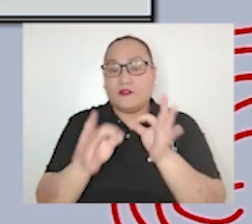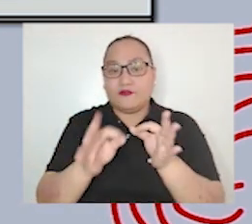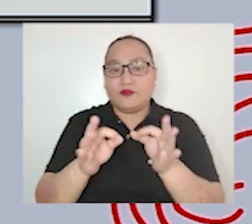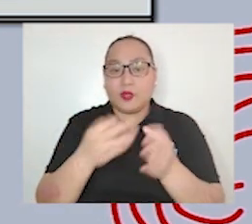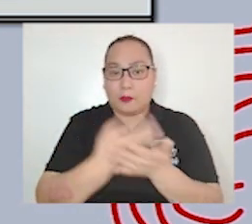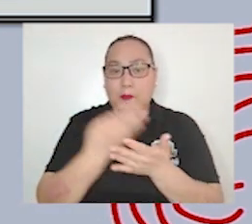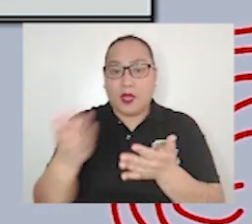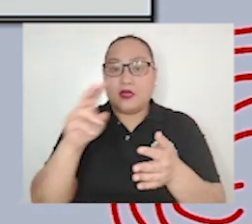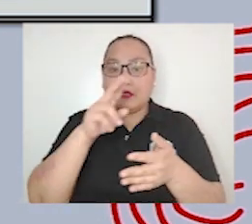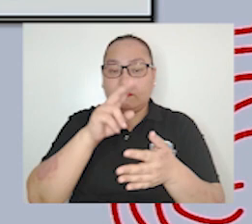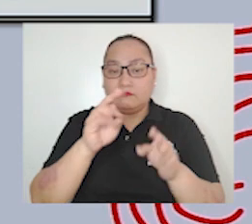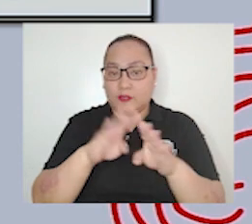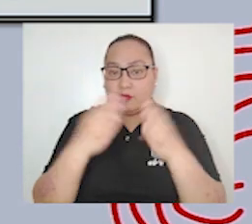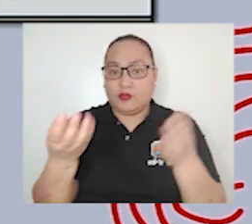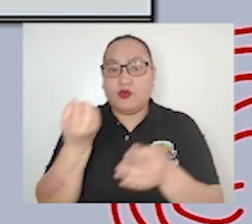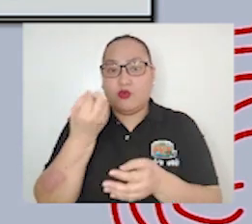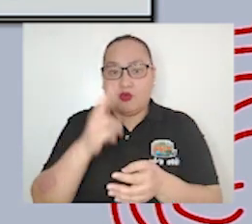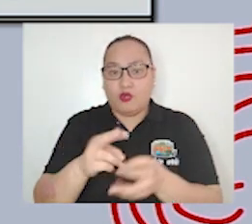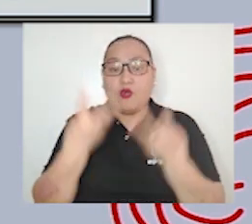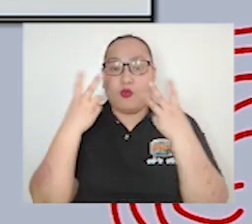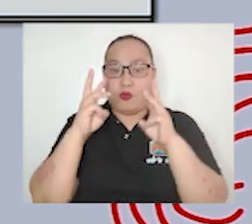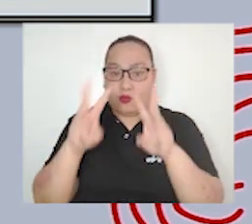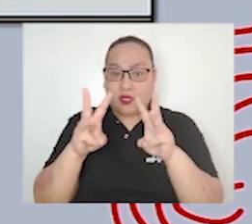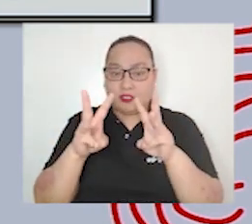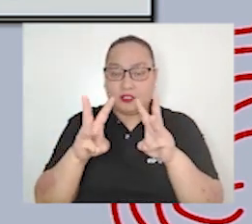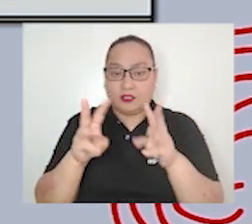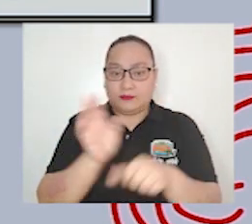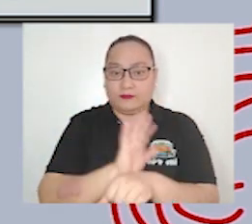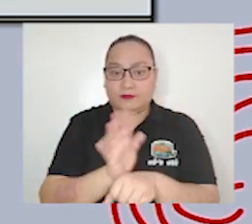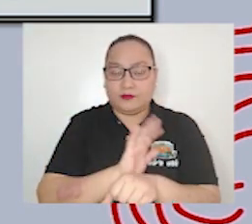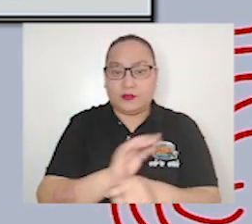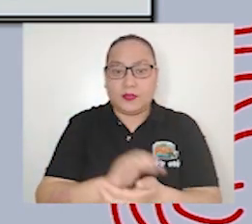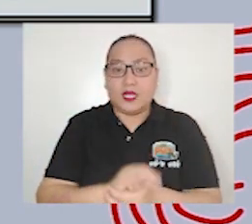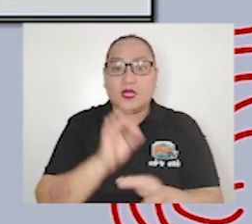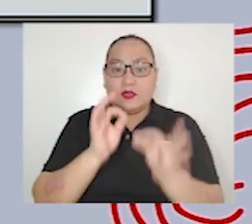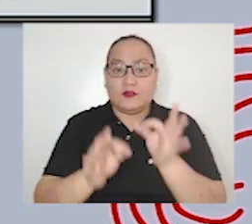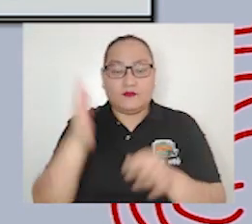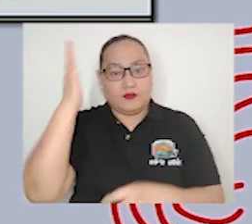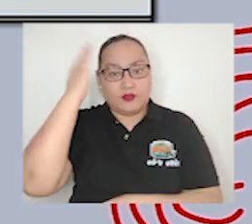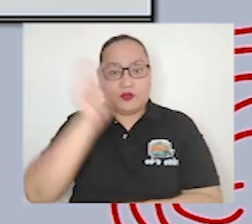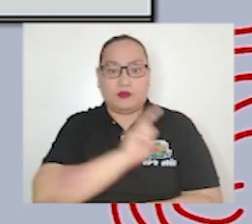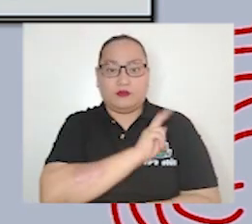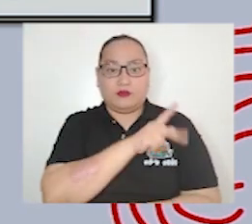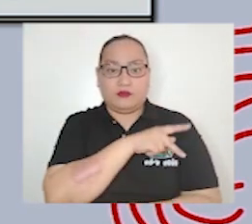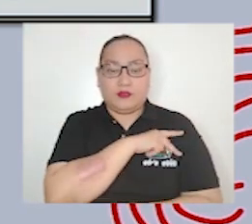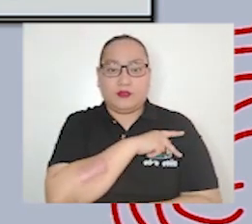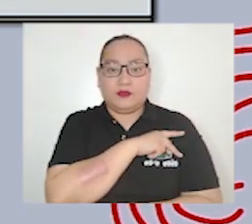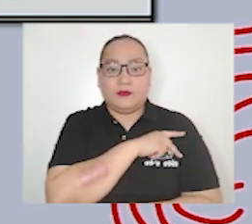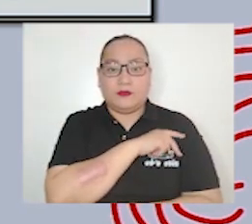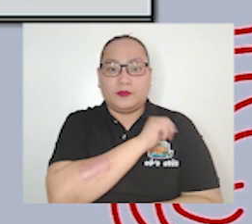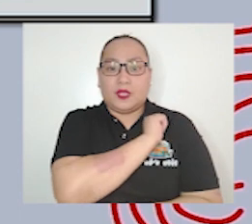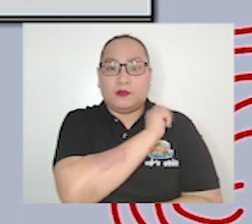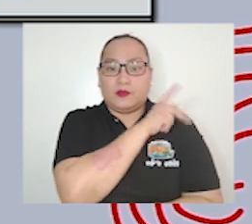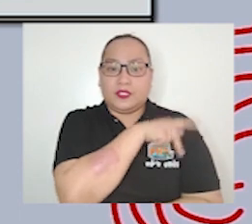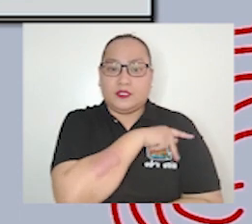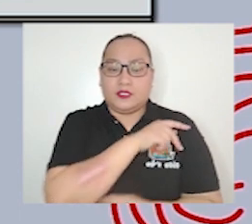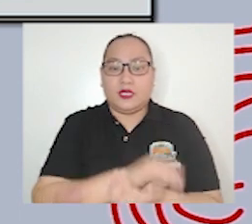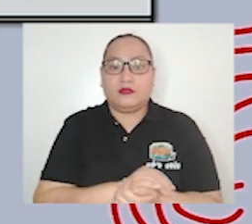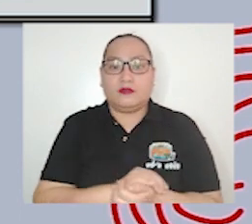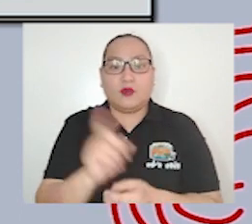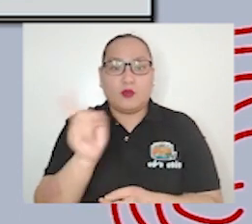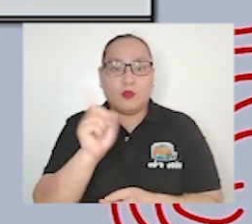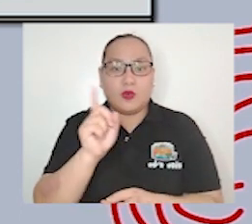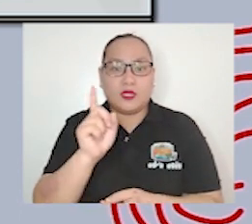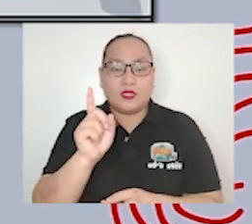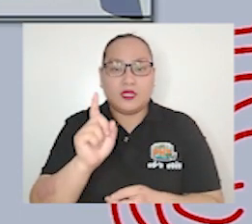If we know how to appreciate and use the works done by the journalist they will be helpful